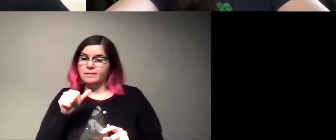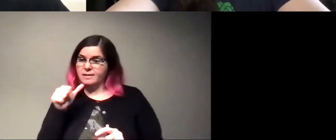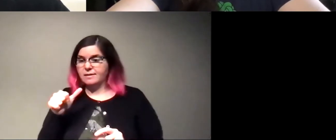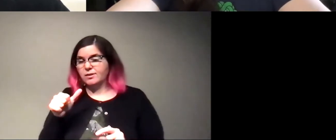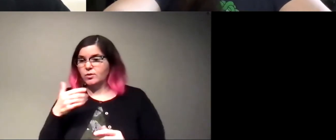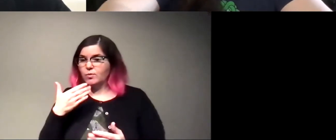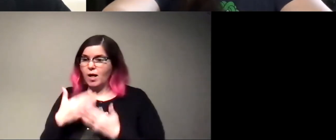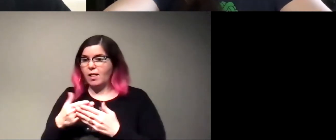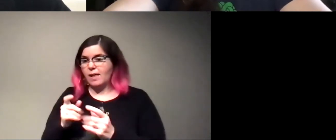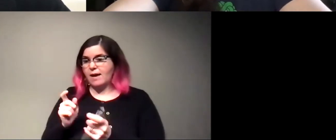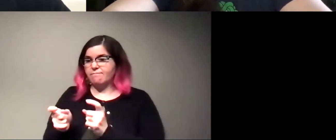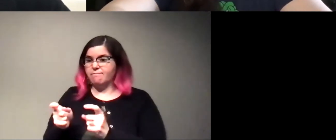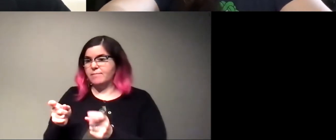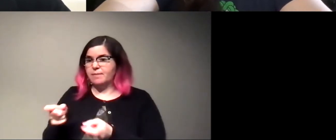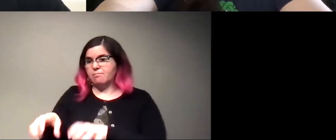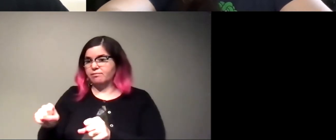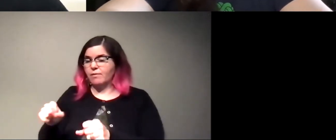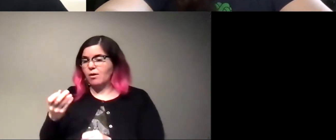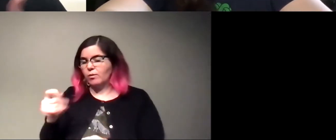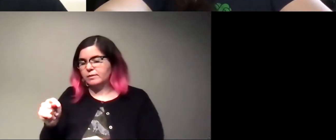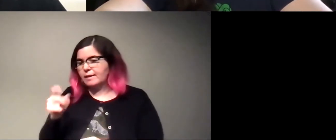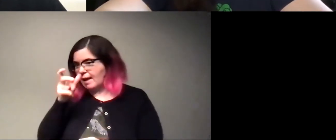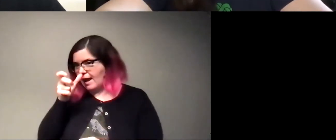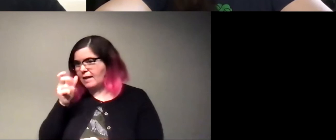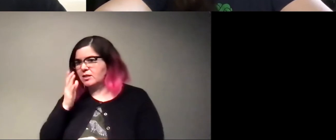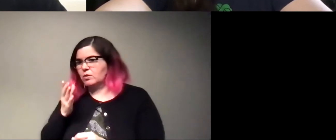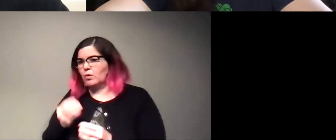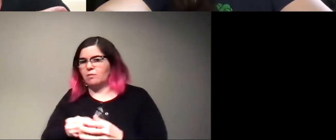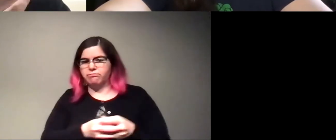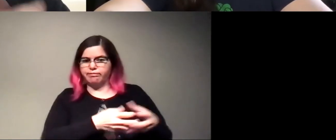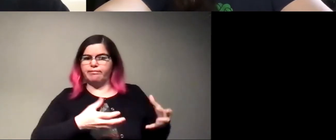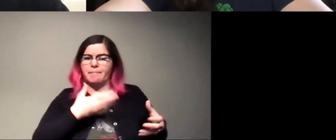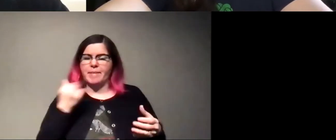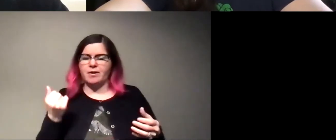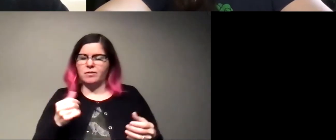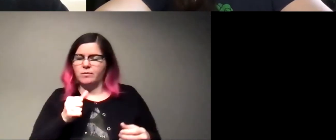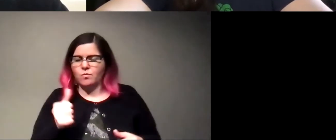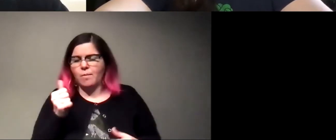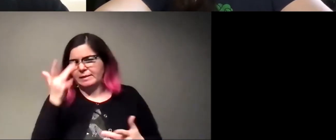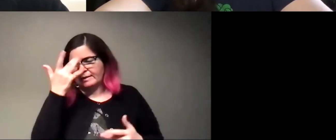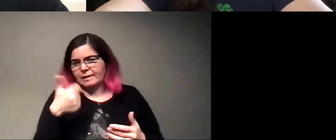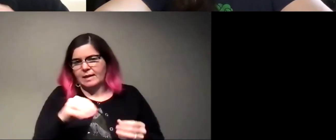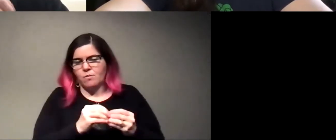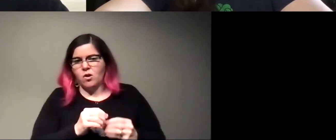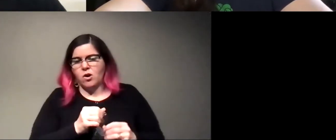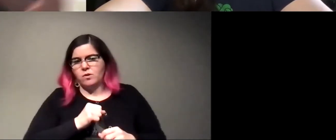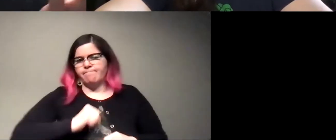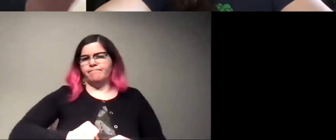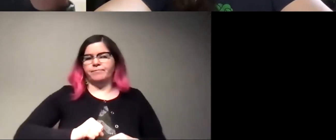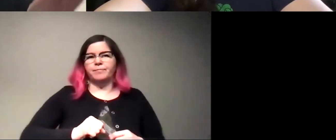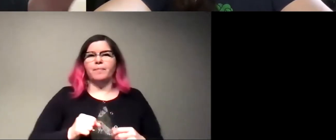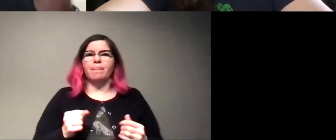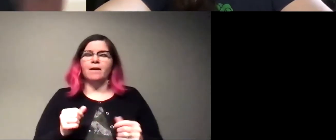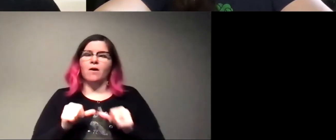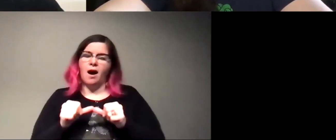manipulating the host, then the, the ants actually can get better. They, they're no longer sick. They'll fight off the infections. So it's, it's a